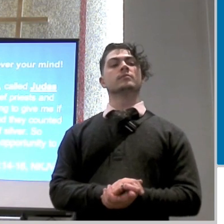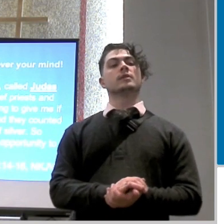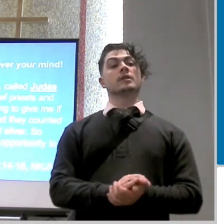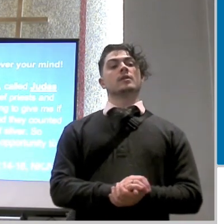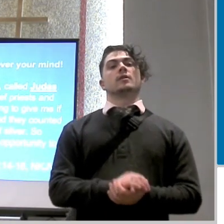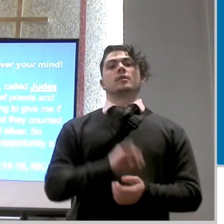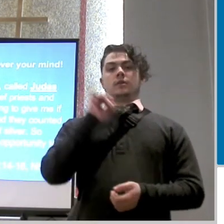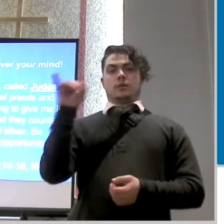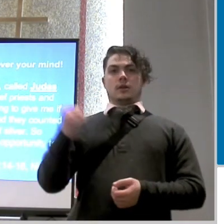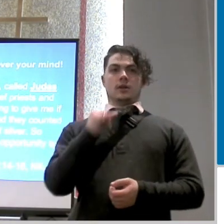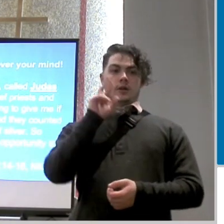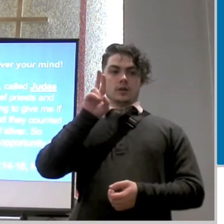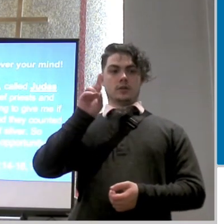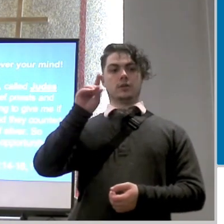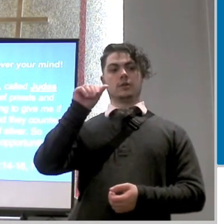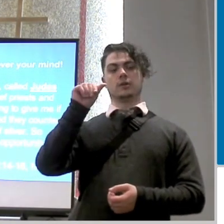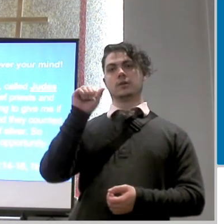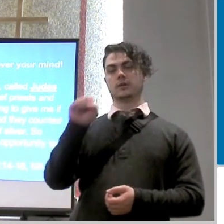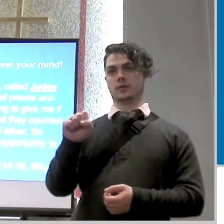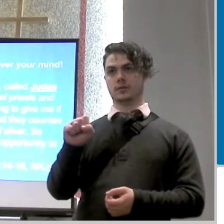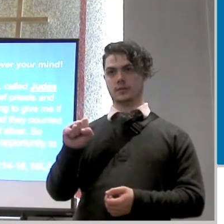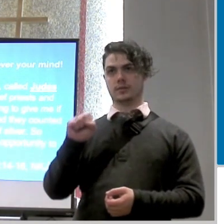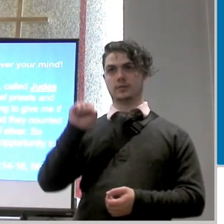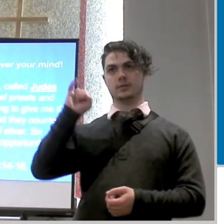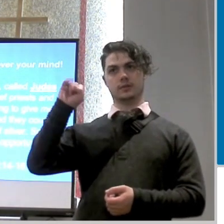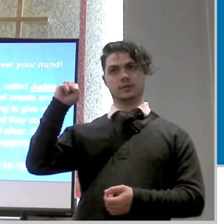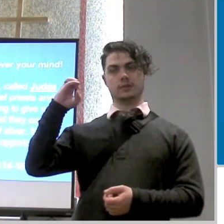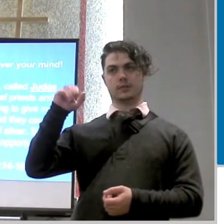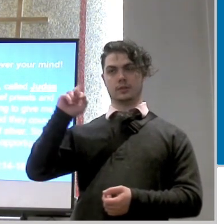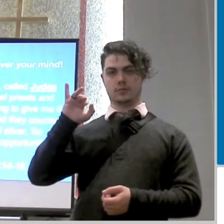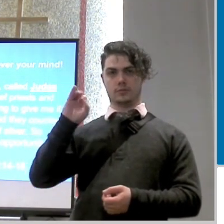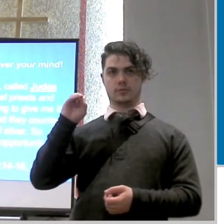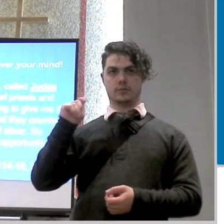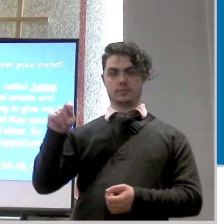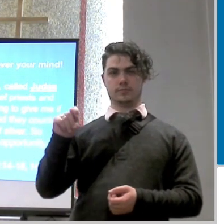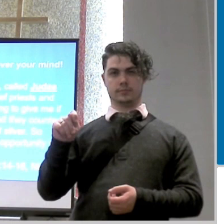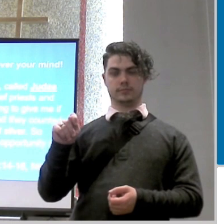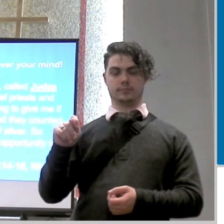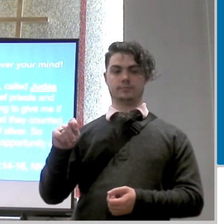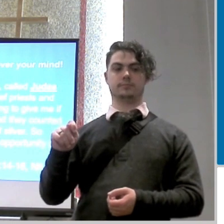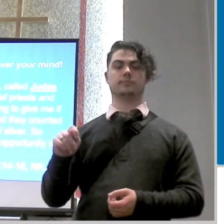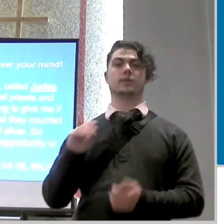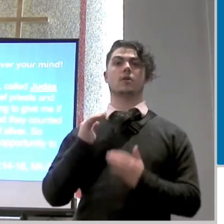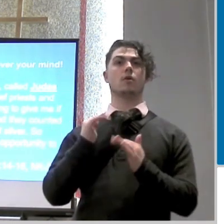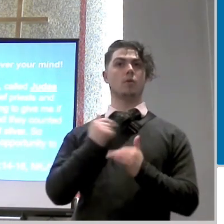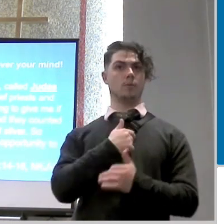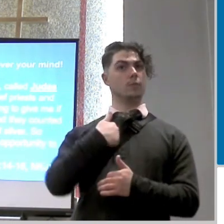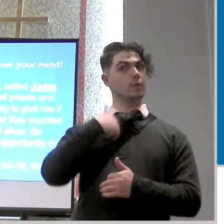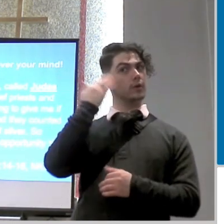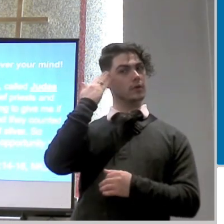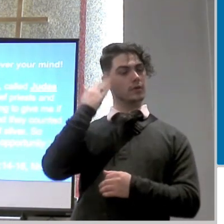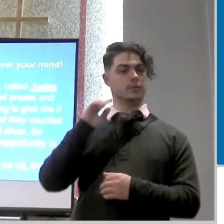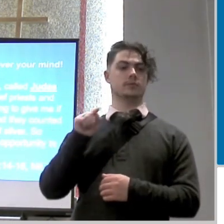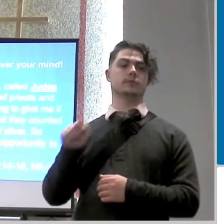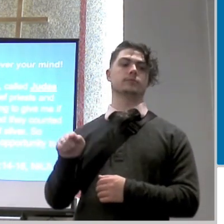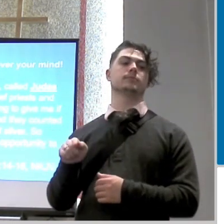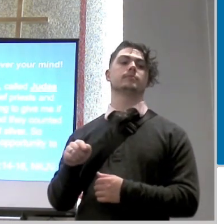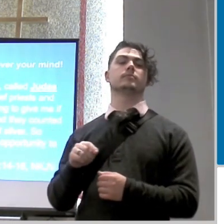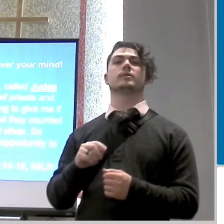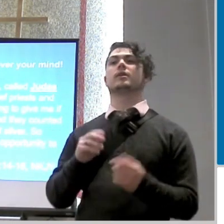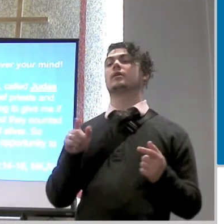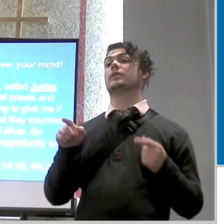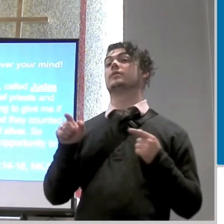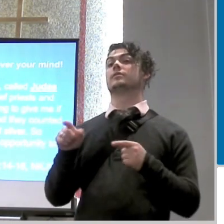judas iscariot all right hopefully we're familiar with this character and what we want to see is when shame takes over your mind